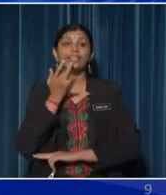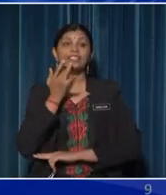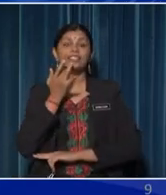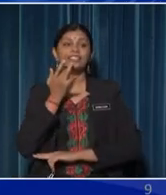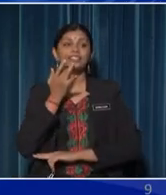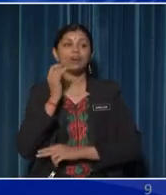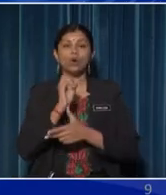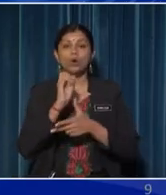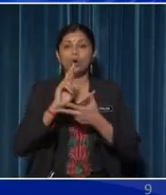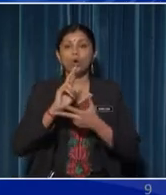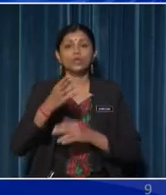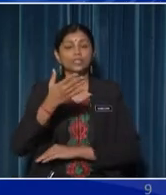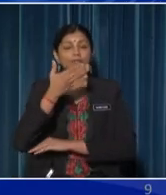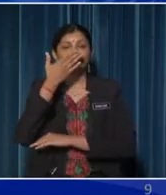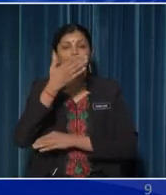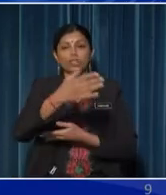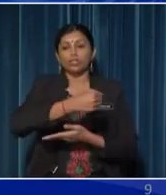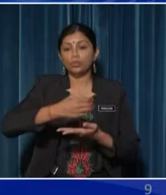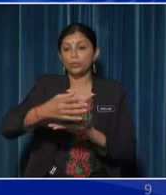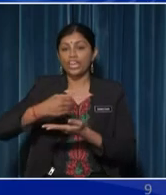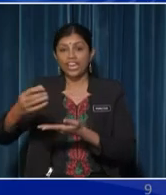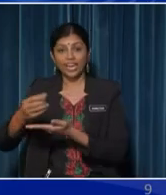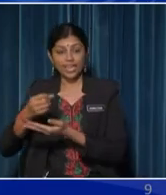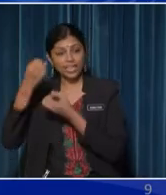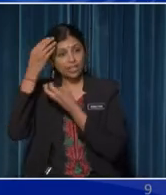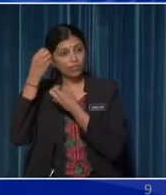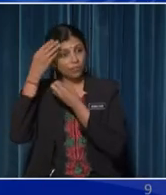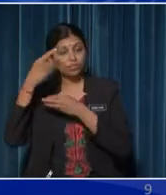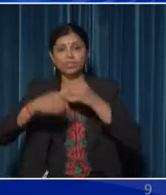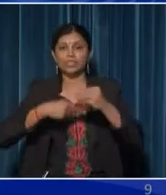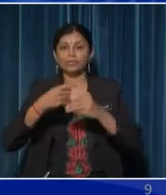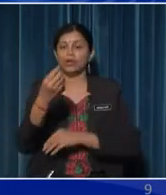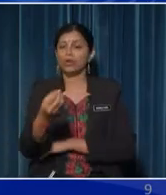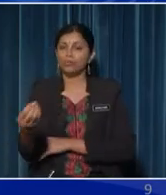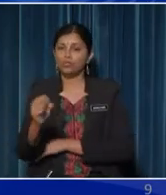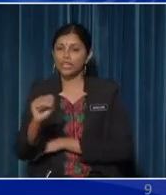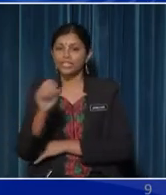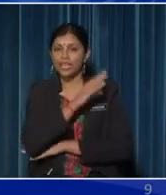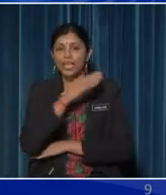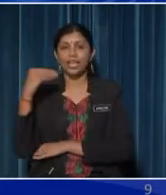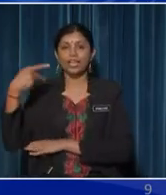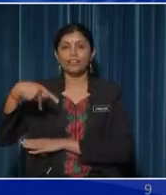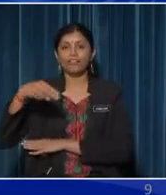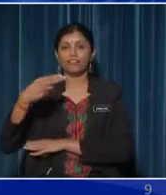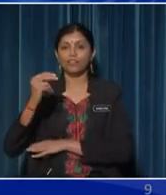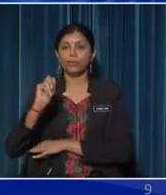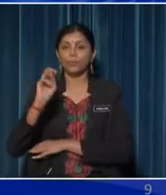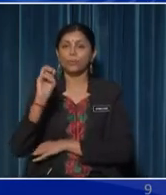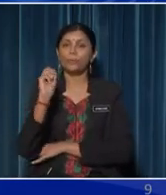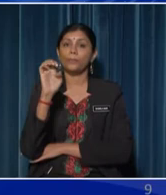taste or smell To gather information about objects and phenomena